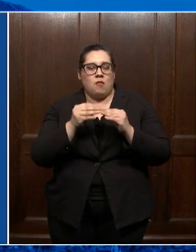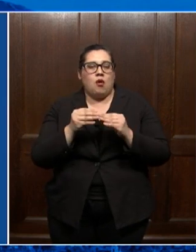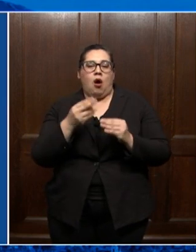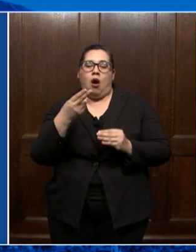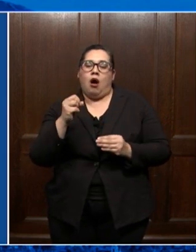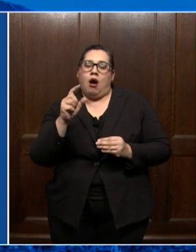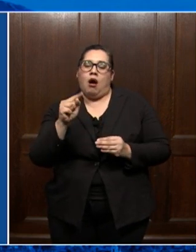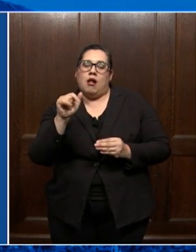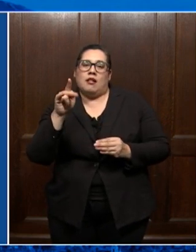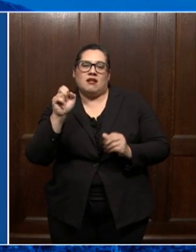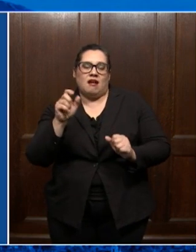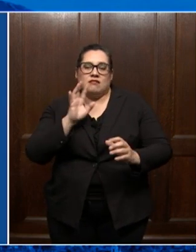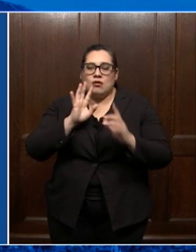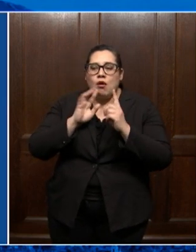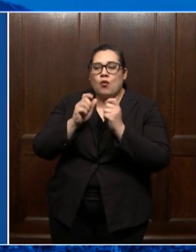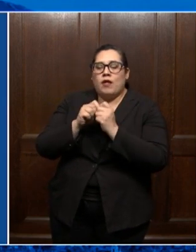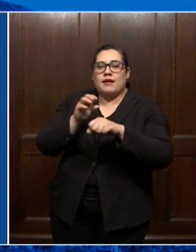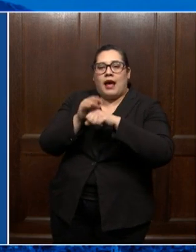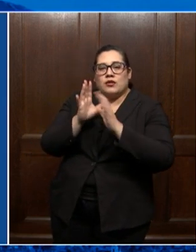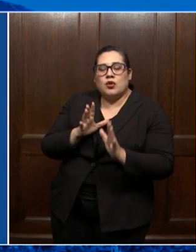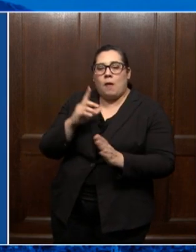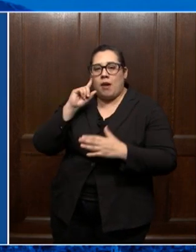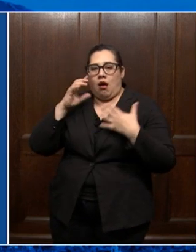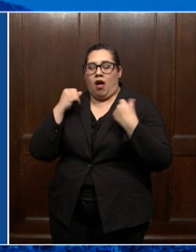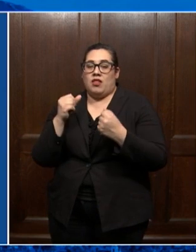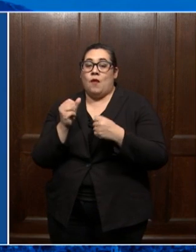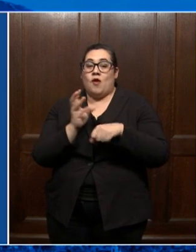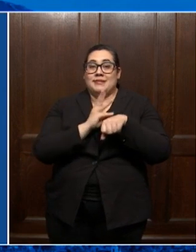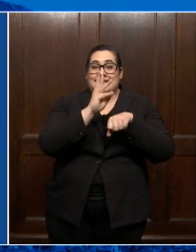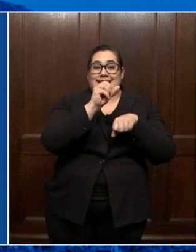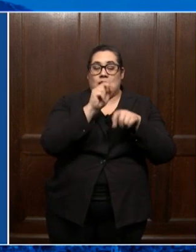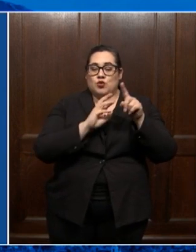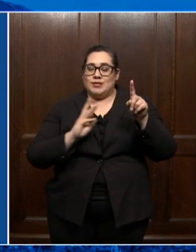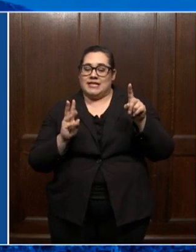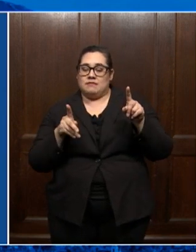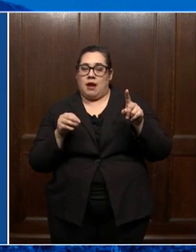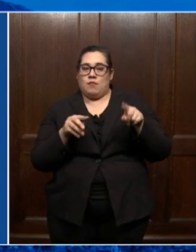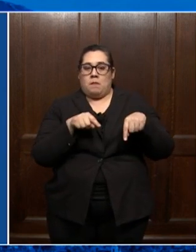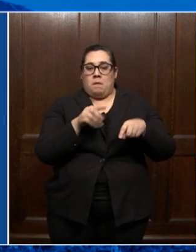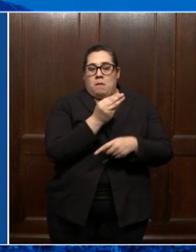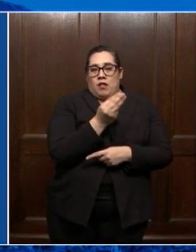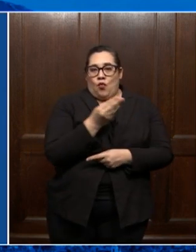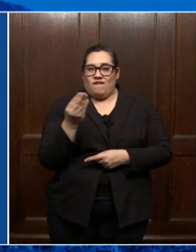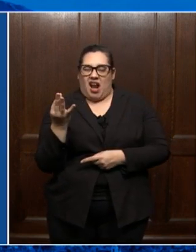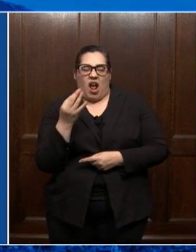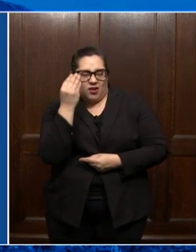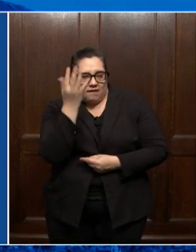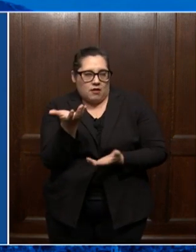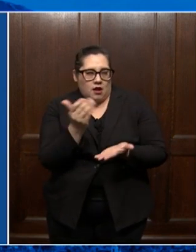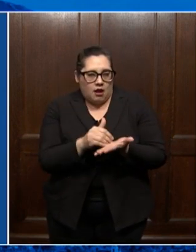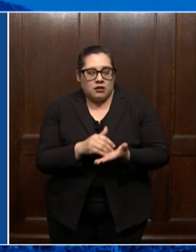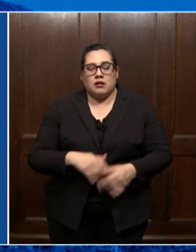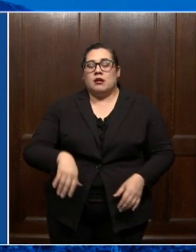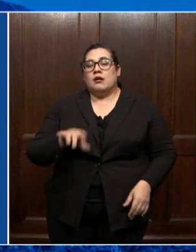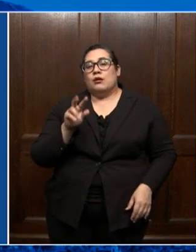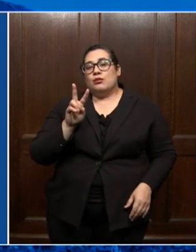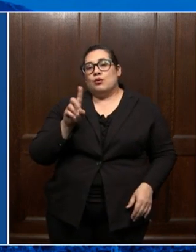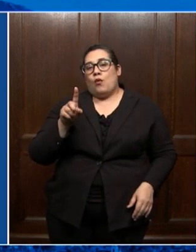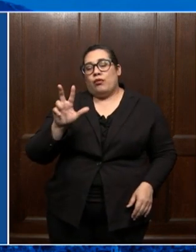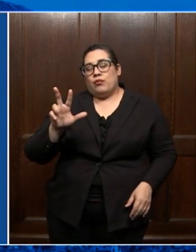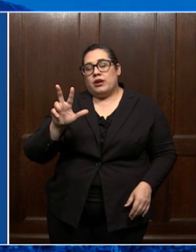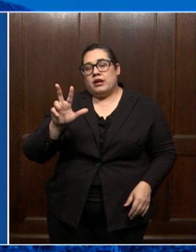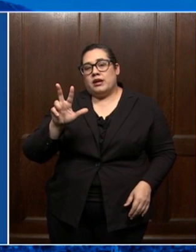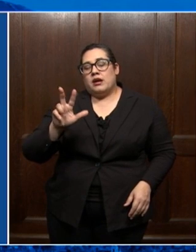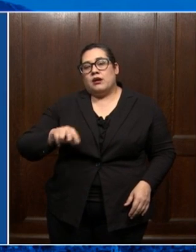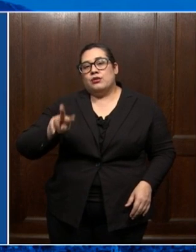talk with counselors and mental health professionals between 6 a.m. and 6 p.m. on weekdays. Let me share that number with you again. It's 213